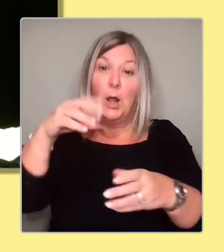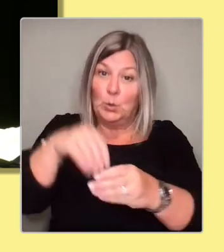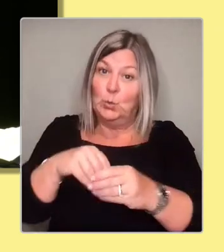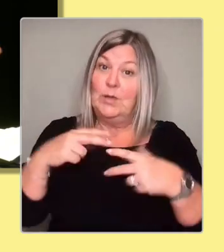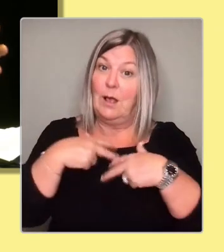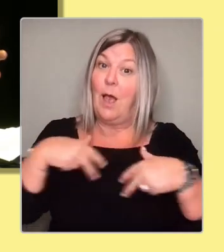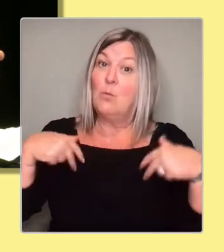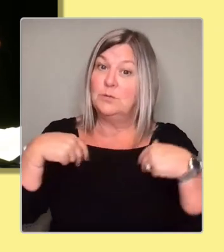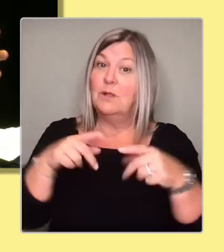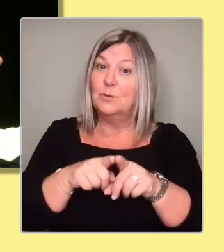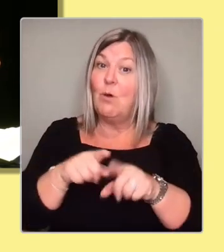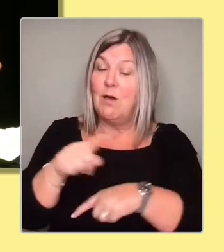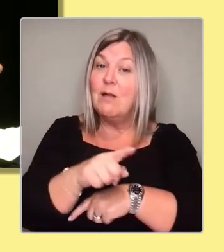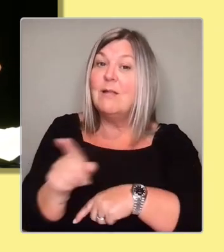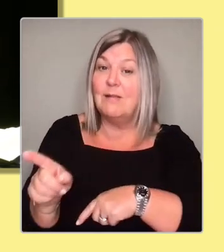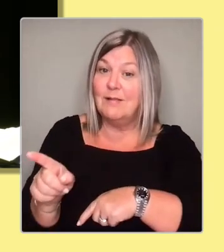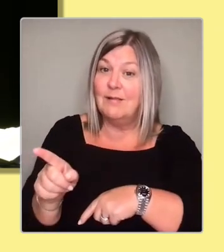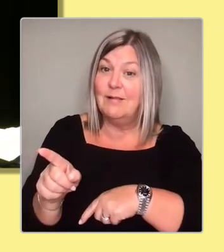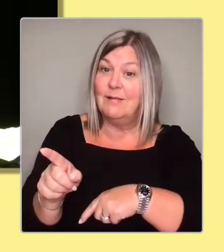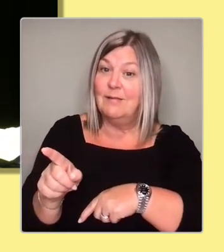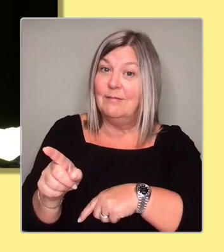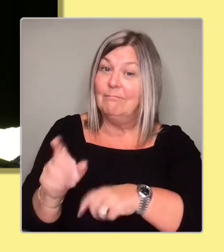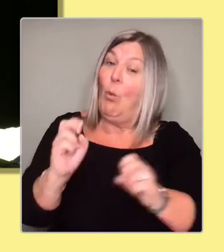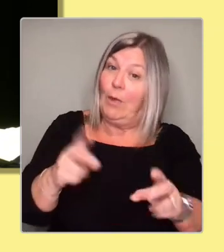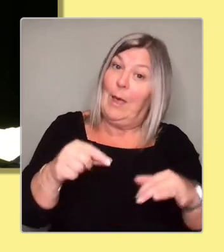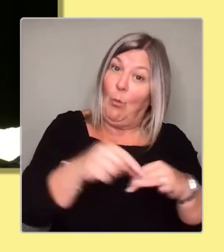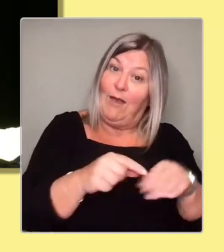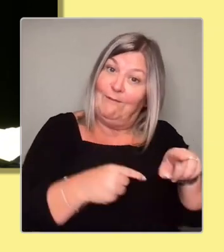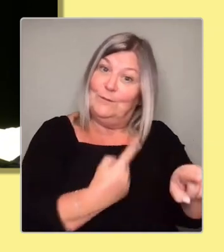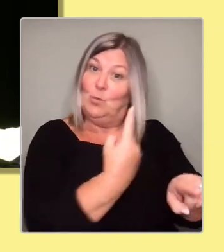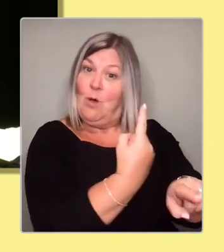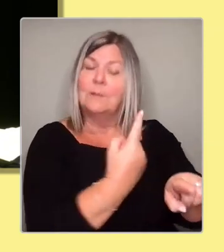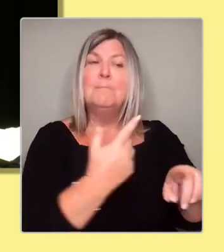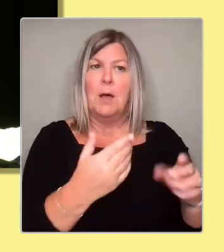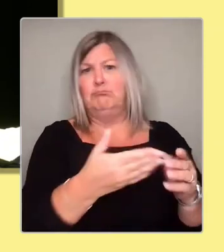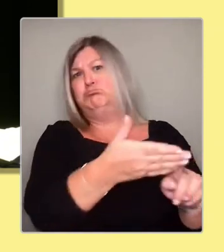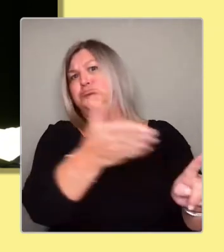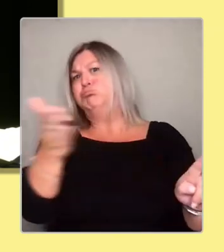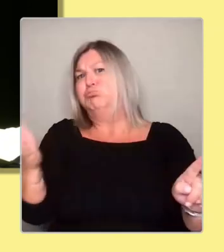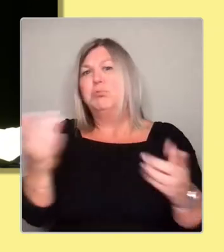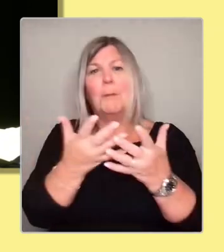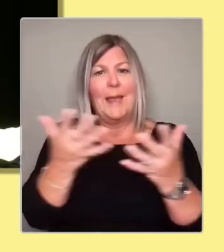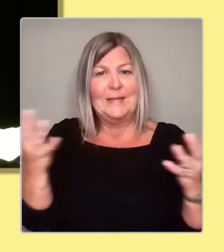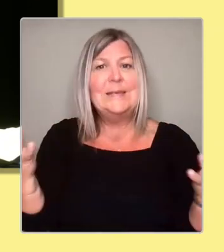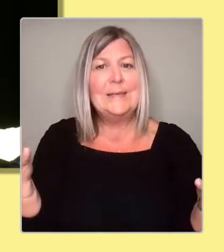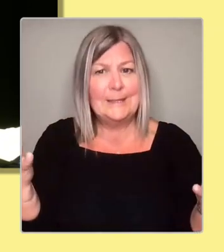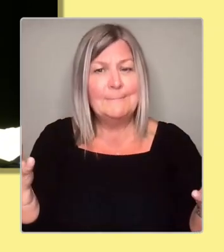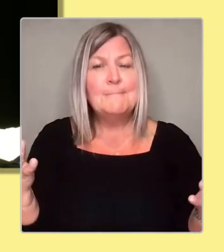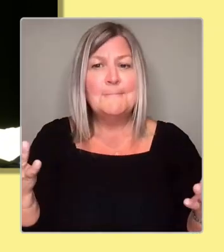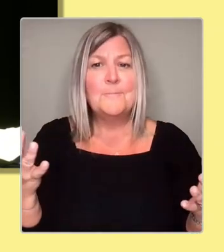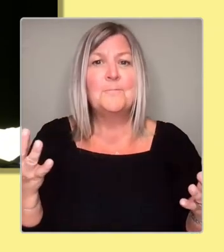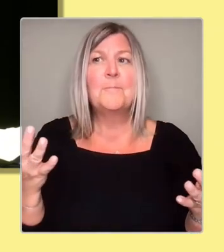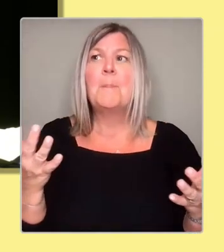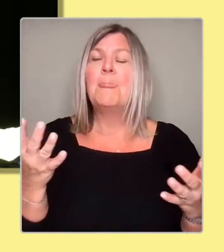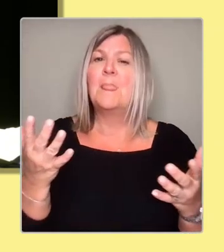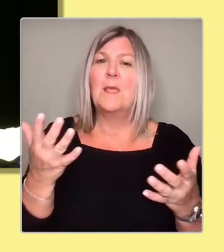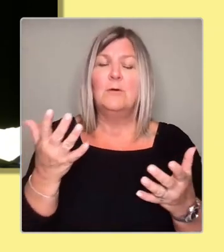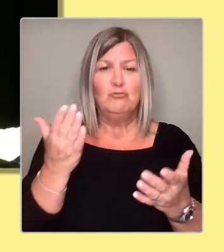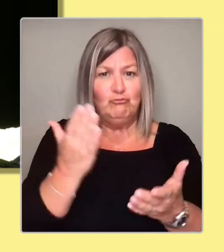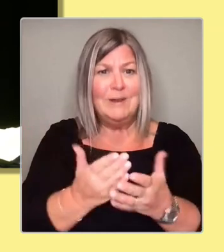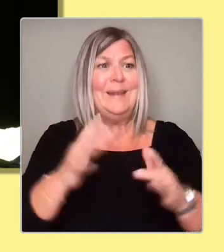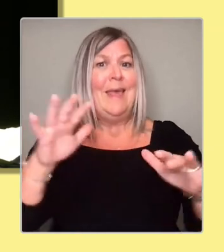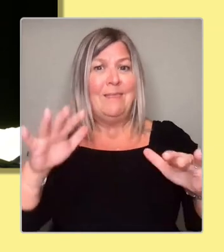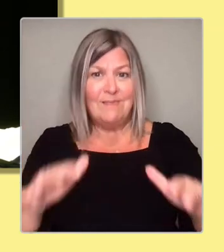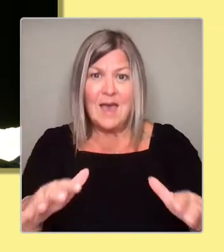nod to my wife. mean, literally all of the hundreds of local government councillors we've got, they're a huge asset for us on the coalface, at the front line, doing an